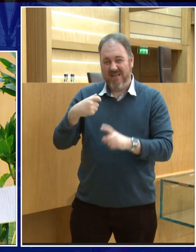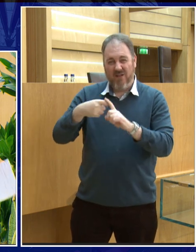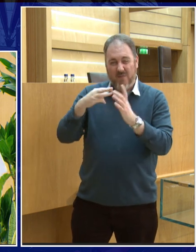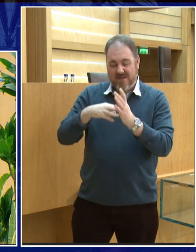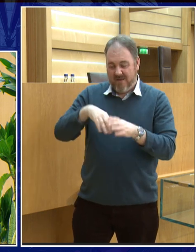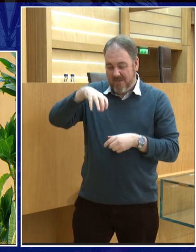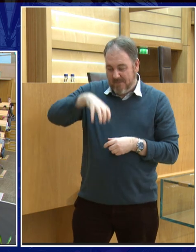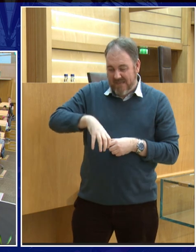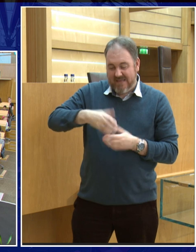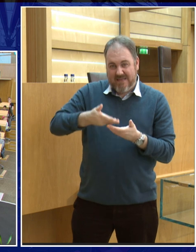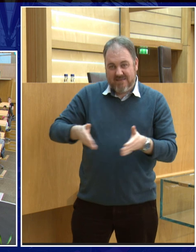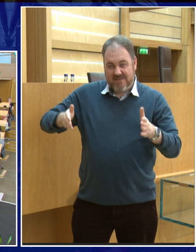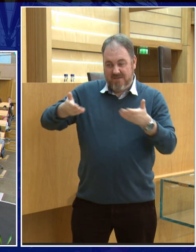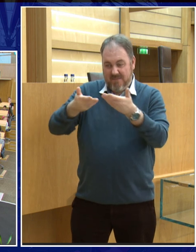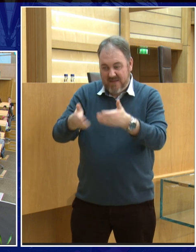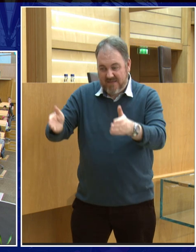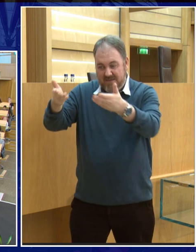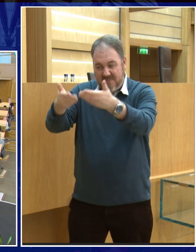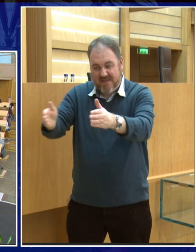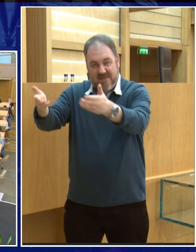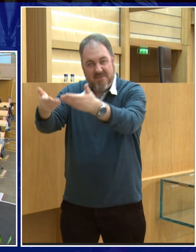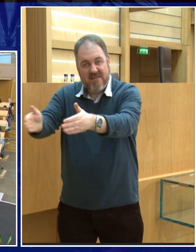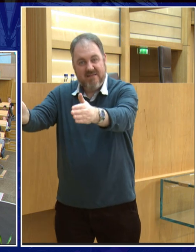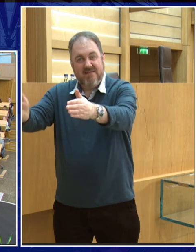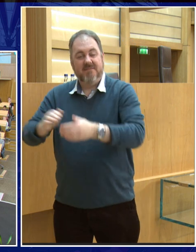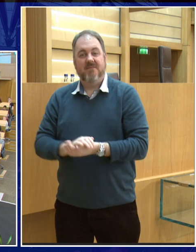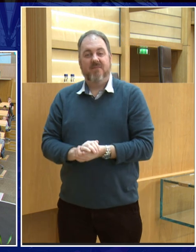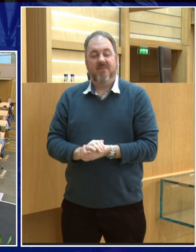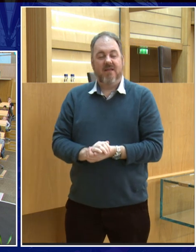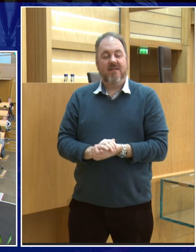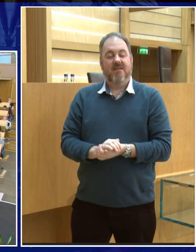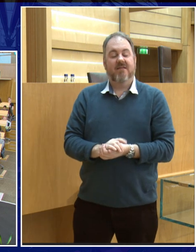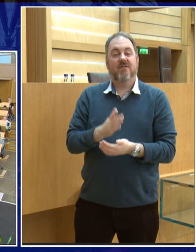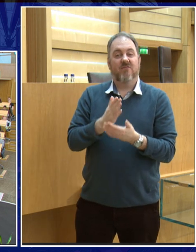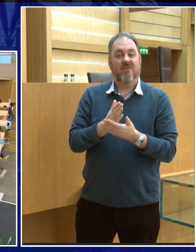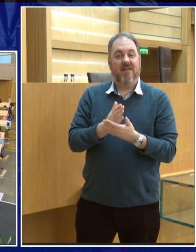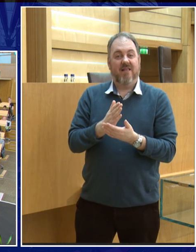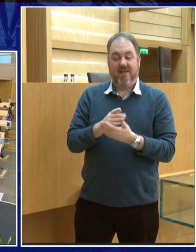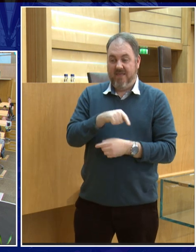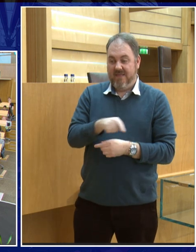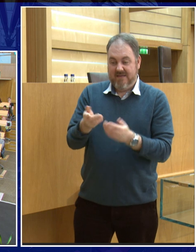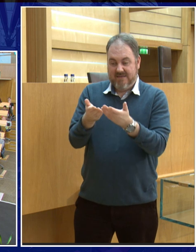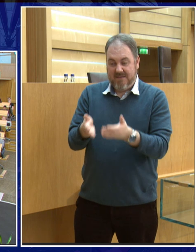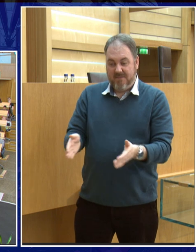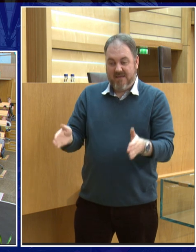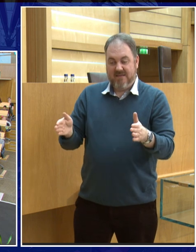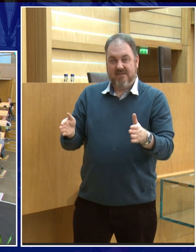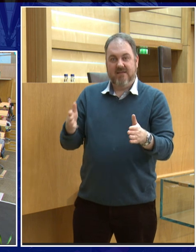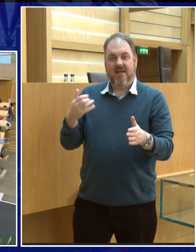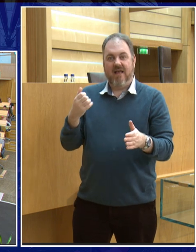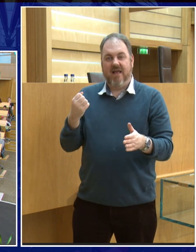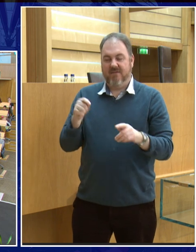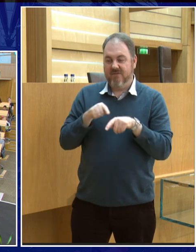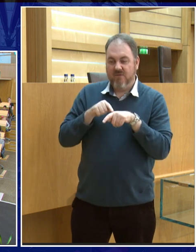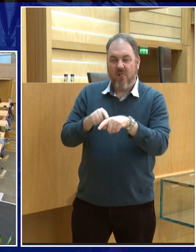Now, as I say, each pit represents a phase of the moon, but also, if you look at the winter solstice, the alignment of these pits also aligns up with the winter